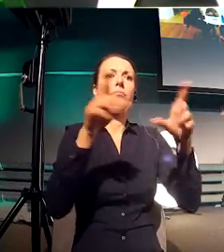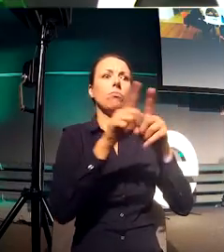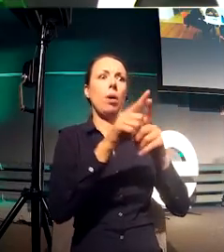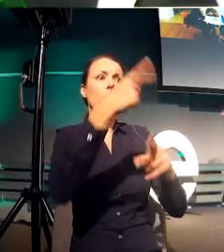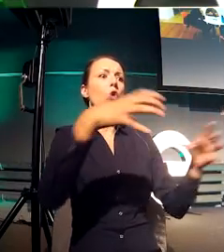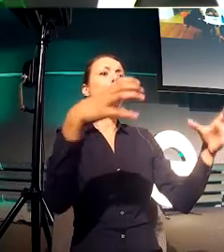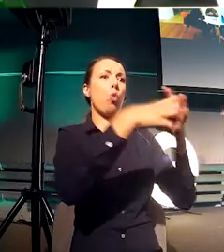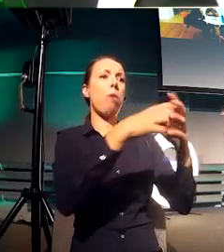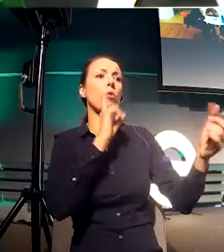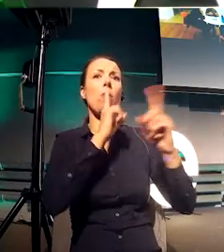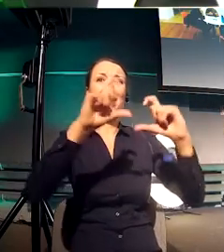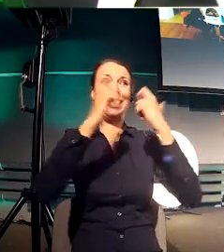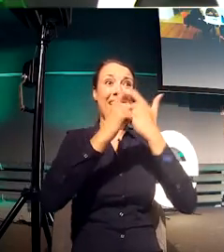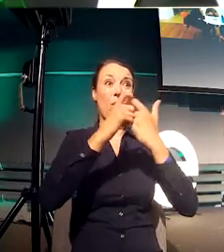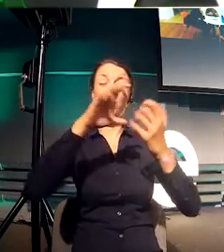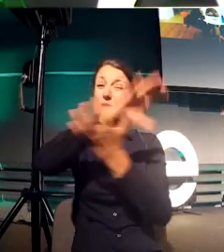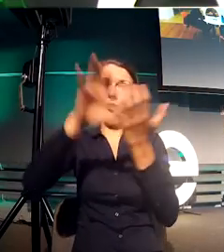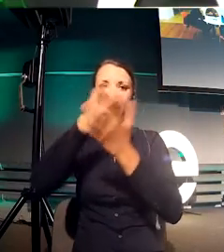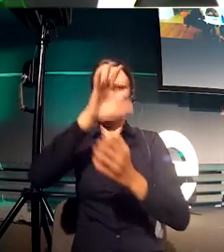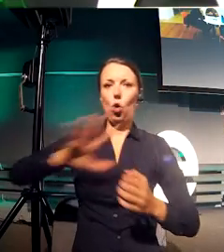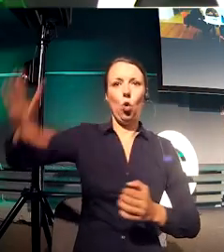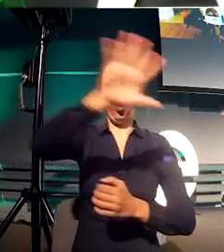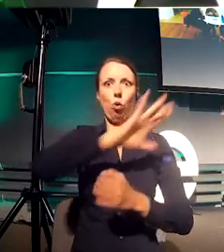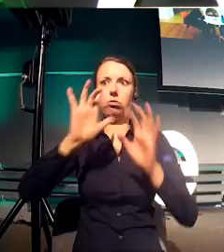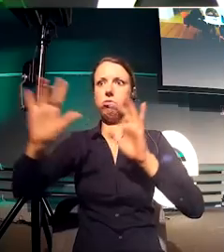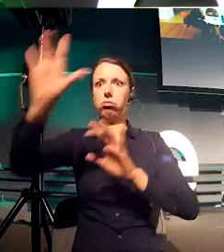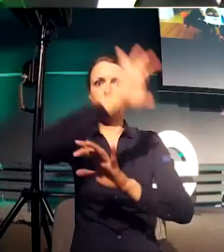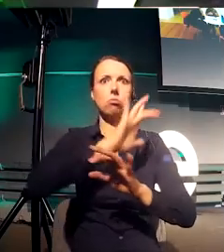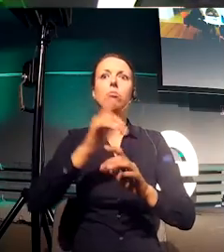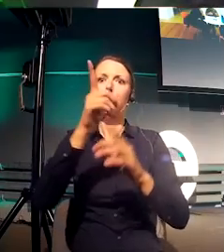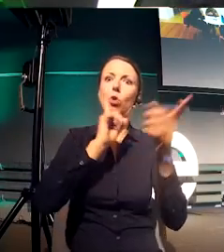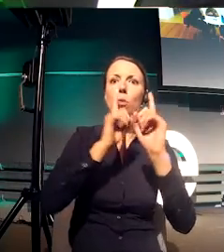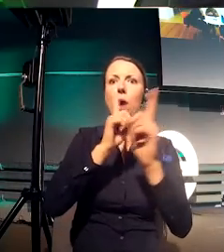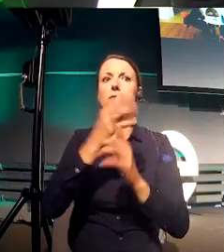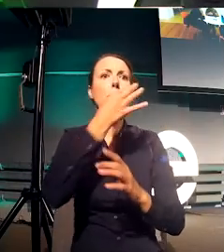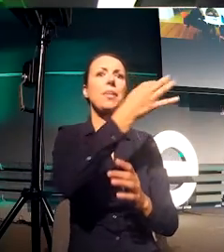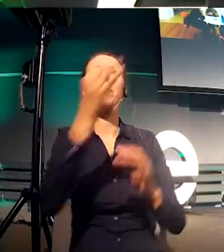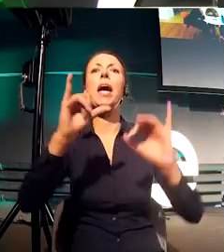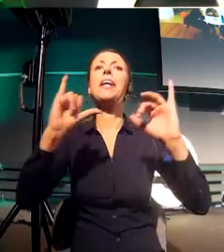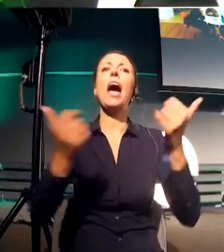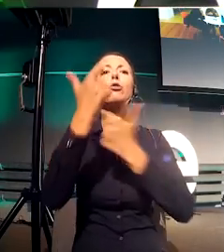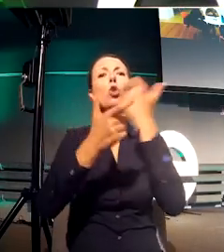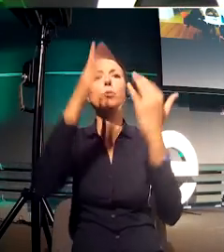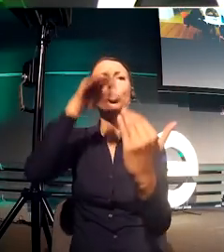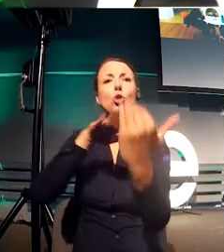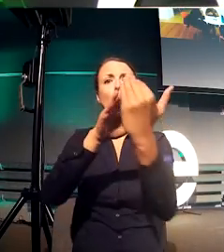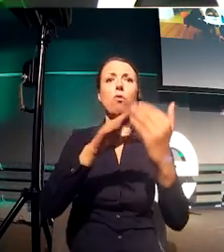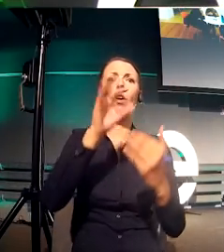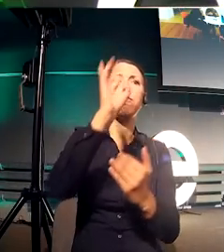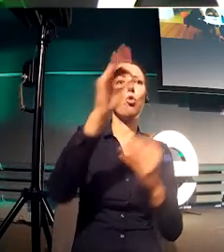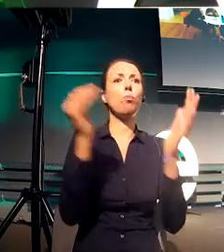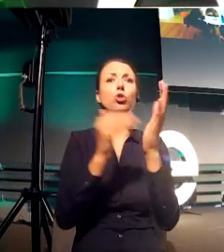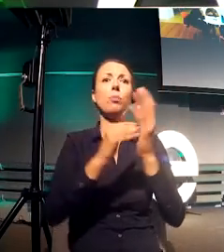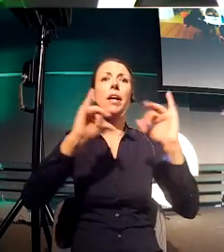how they could see this. How is the best way to perform this for their persistency? And we go on to the buses,